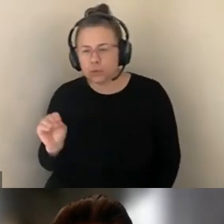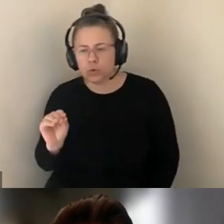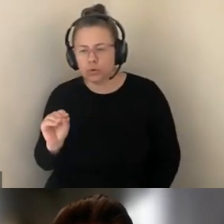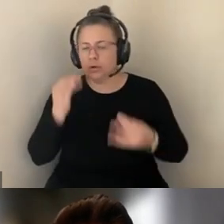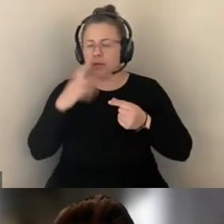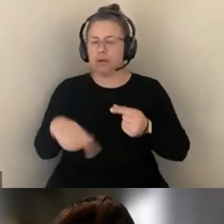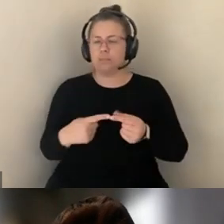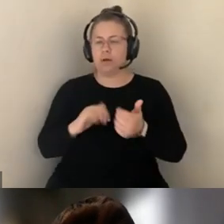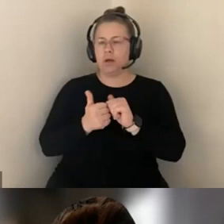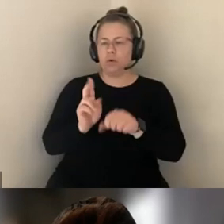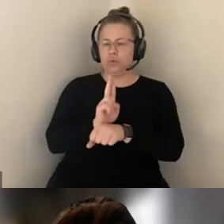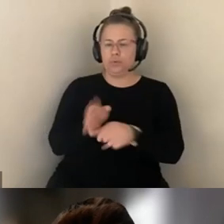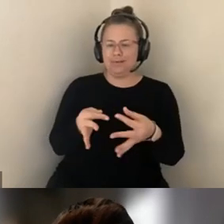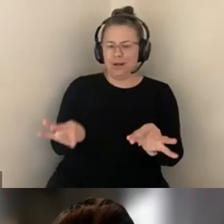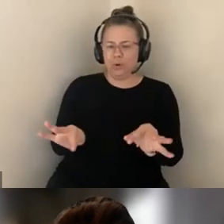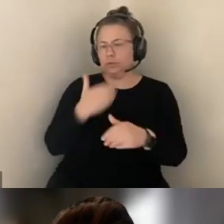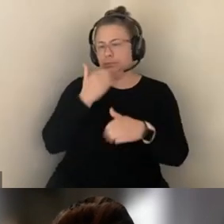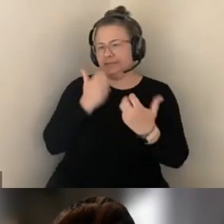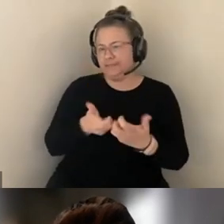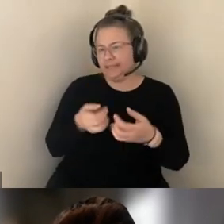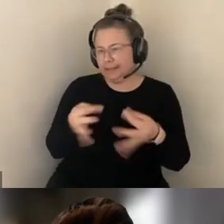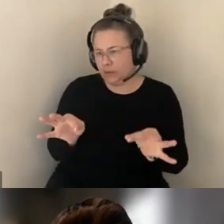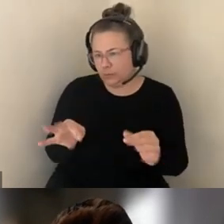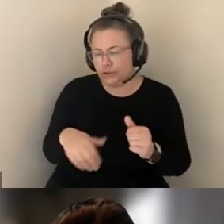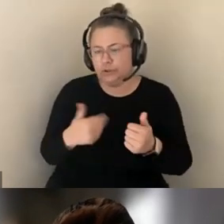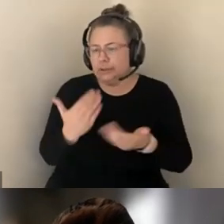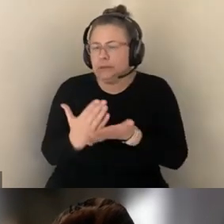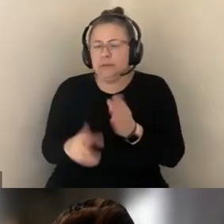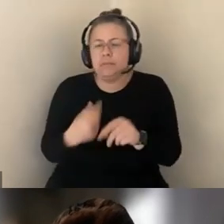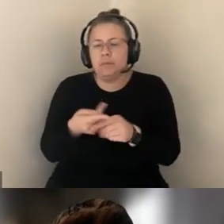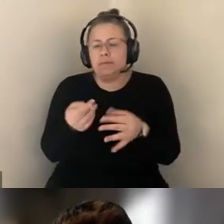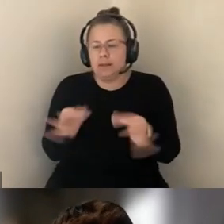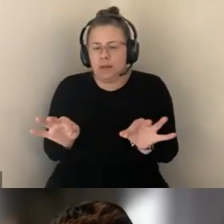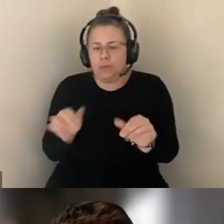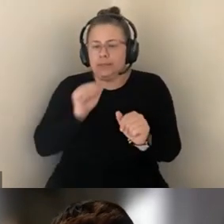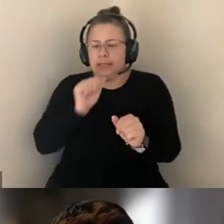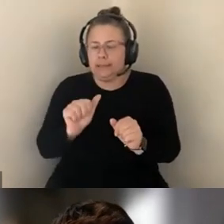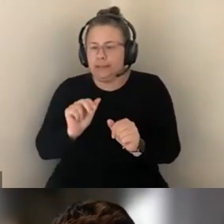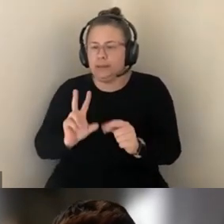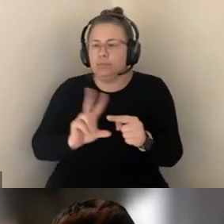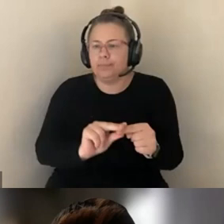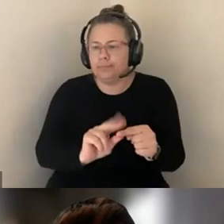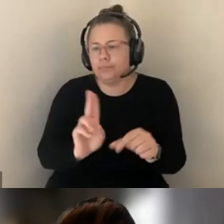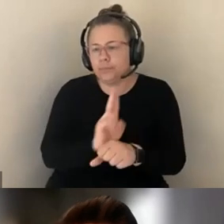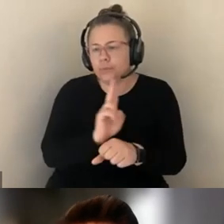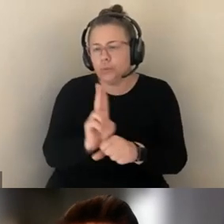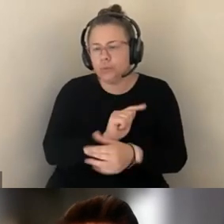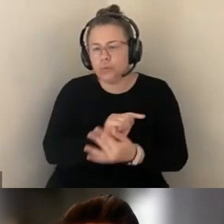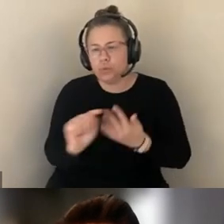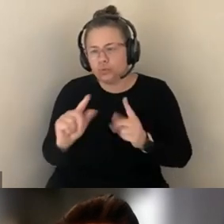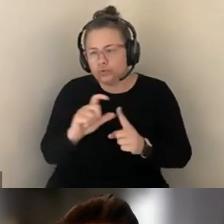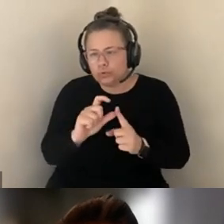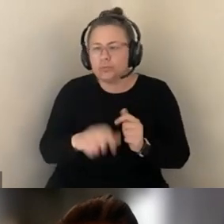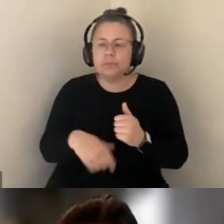USE THAT DOESN'T NECESSARILY EMPLOY THOSE TERMS OR THOSE PERSPECTIVES AND THINKS